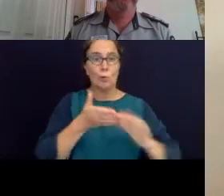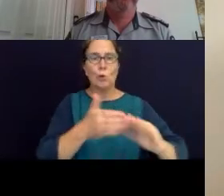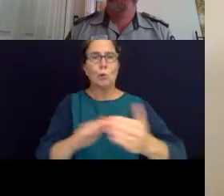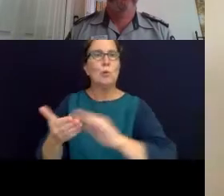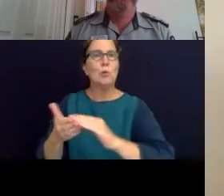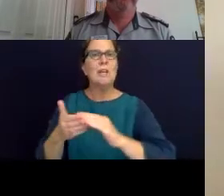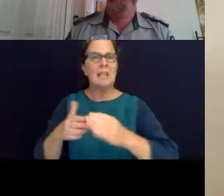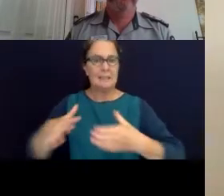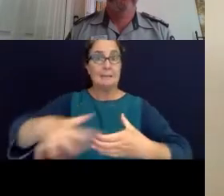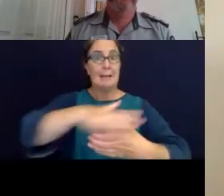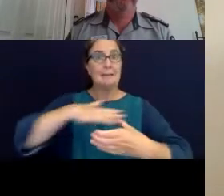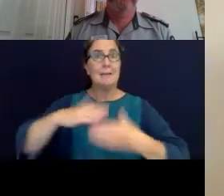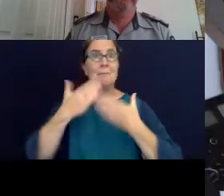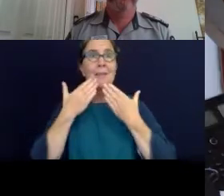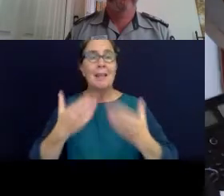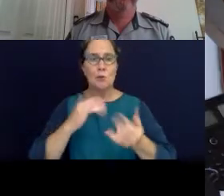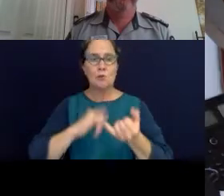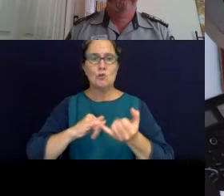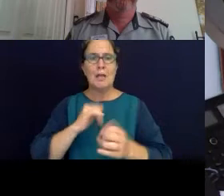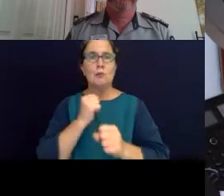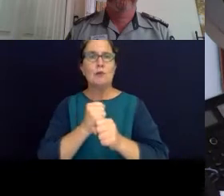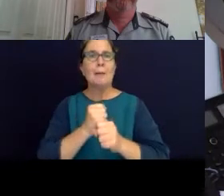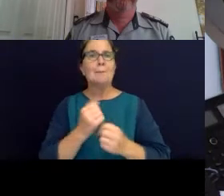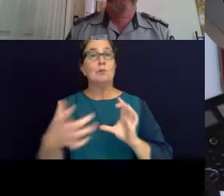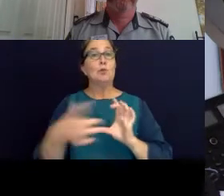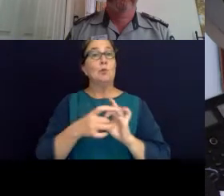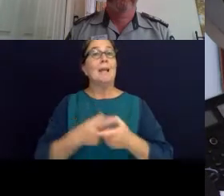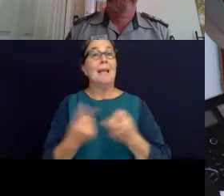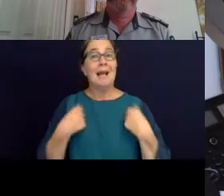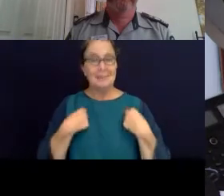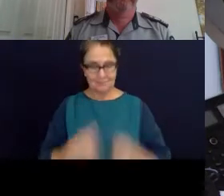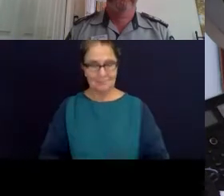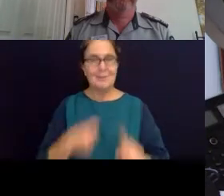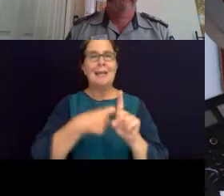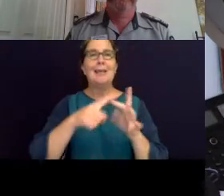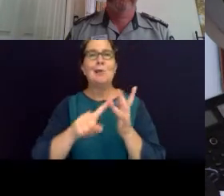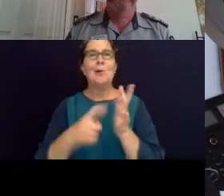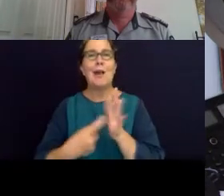Shane, thank you for joining us. Kia ora, Kia ora Dan, nice to be here.